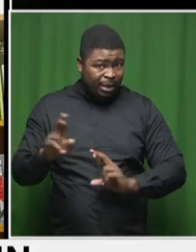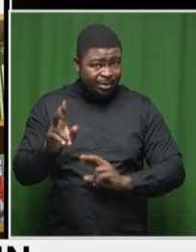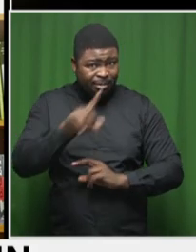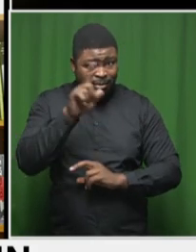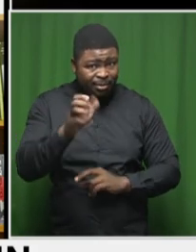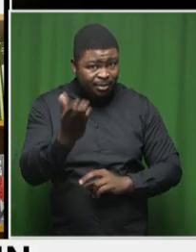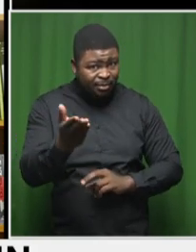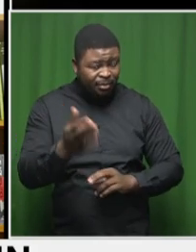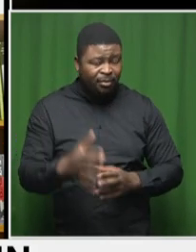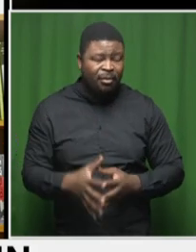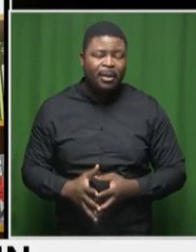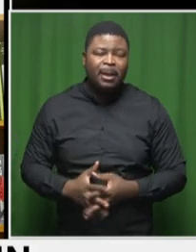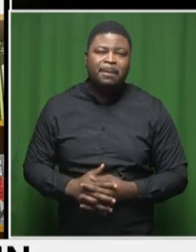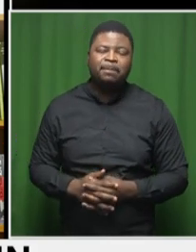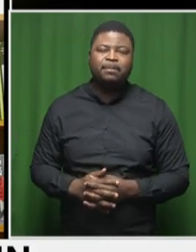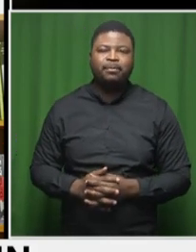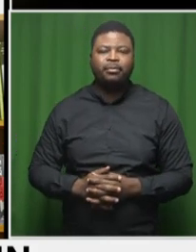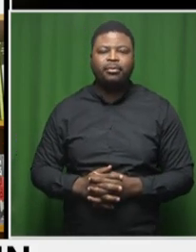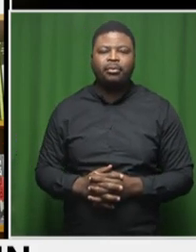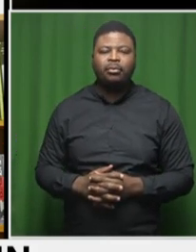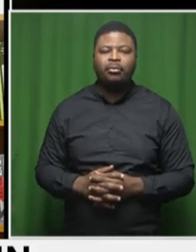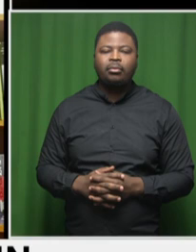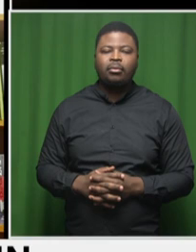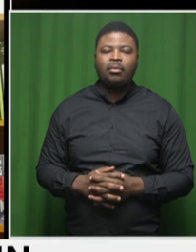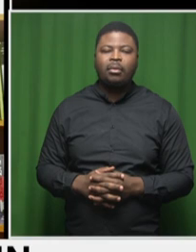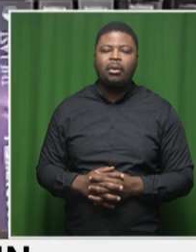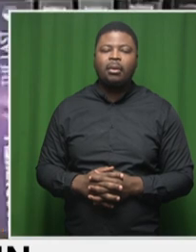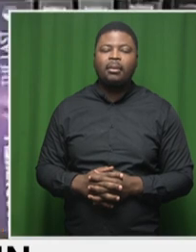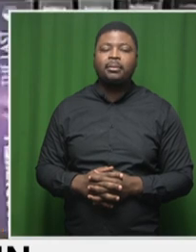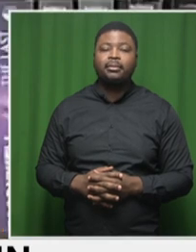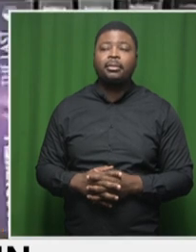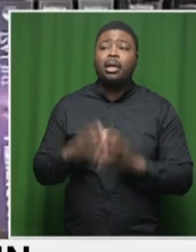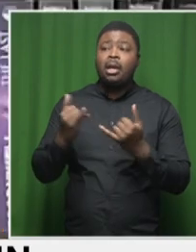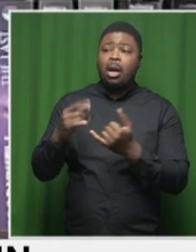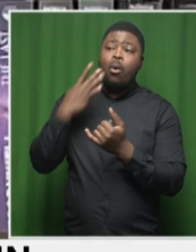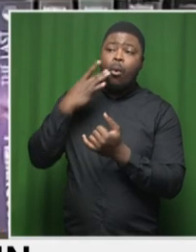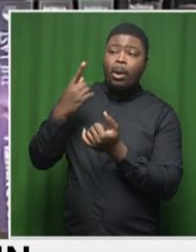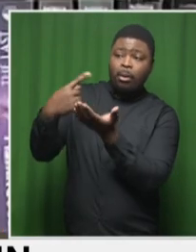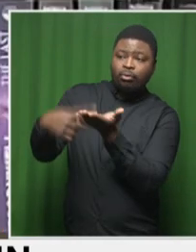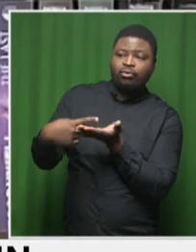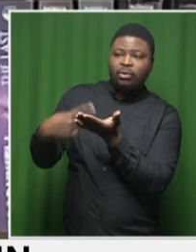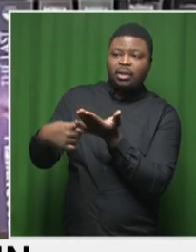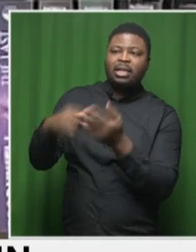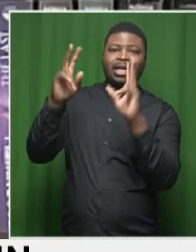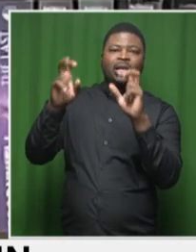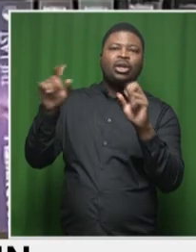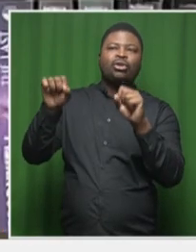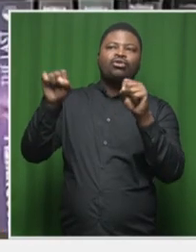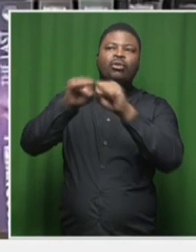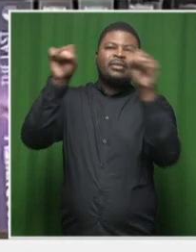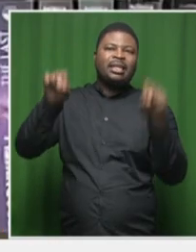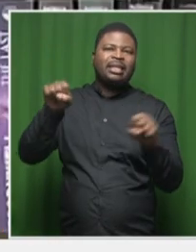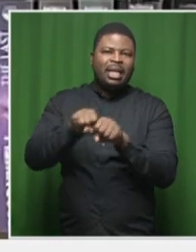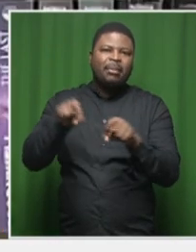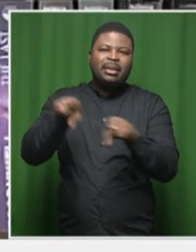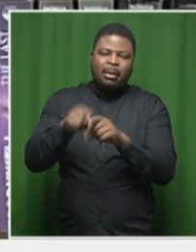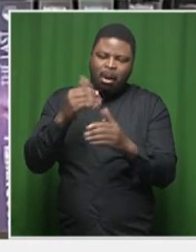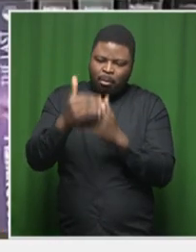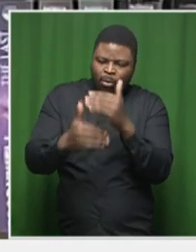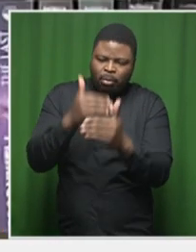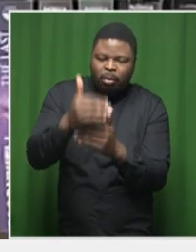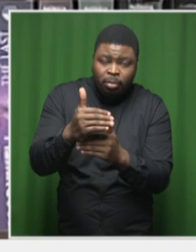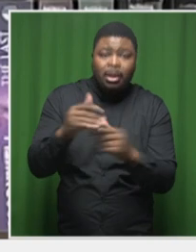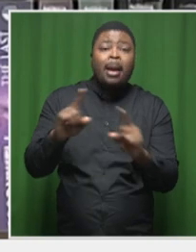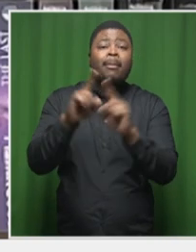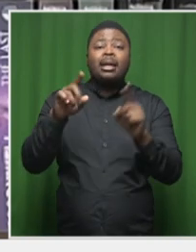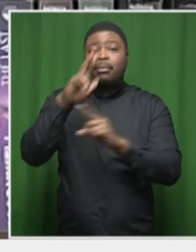When you talk about the systems and the processes about elections, then yes, we still have an IEC